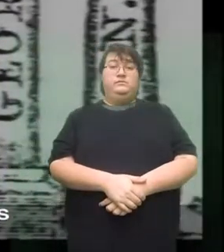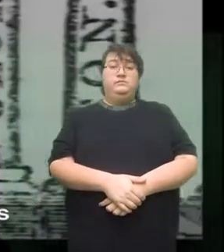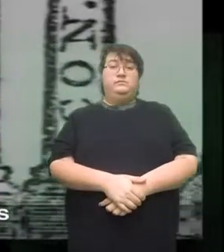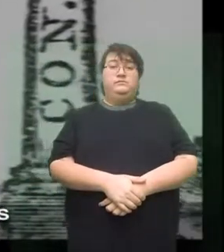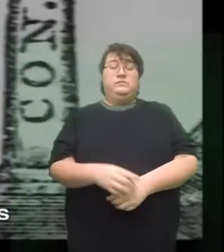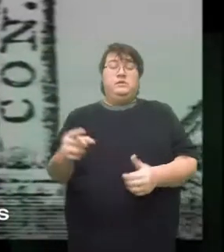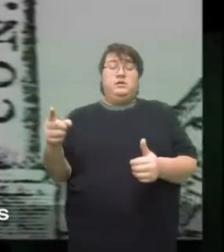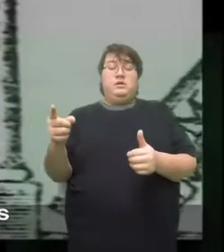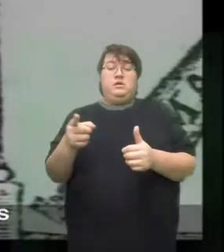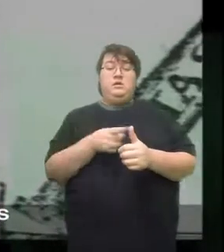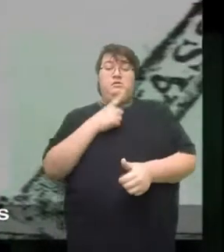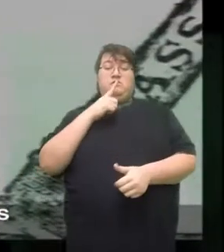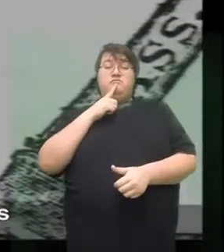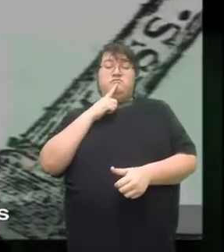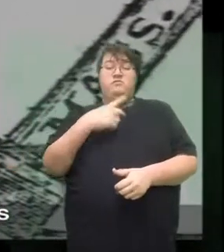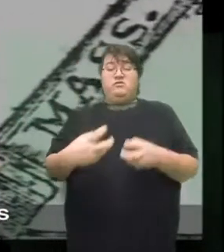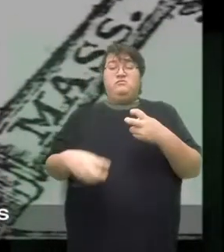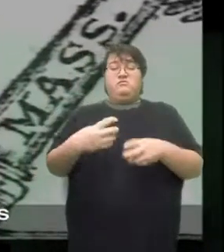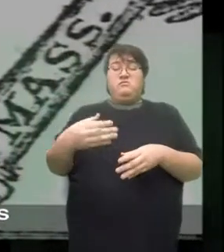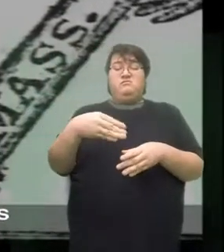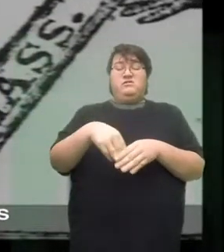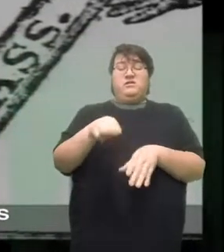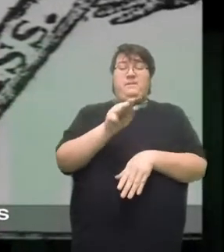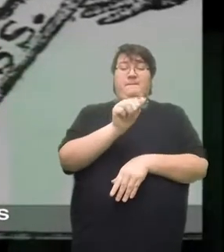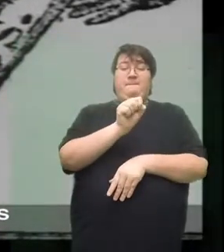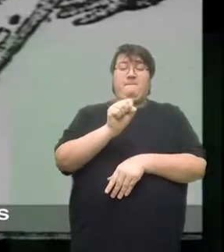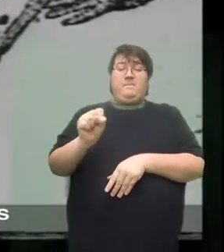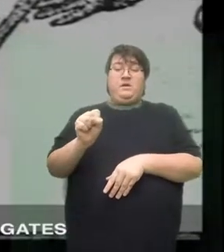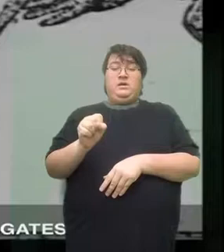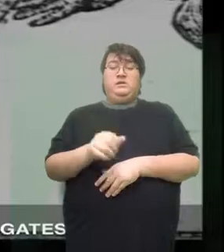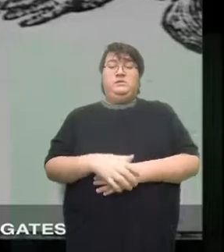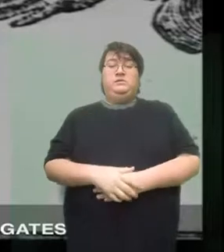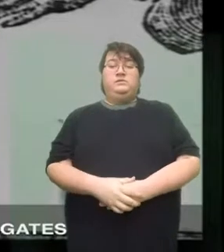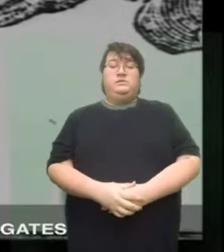The first real test is in Massachusetts.